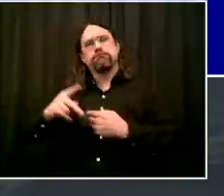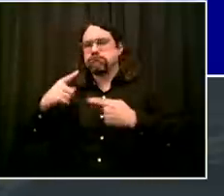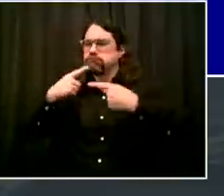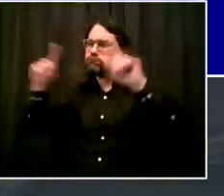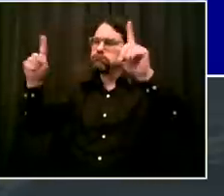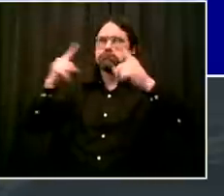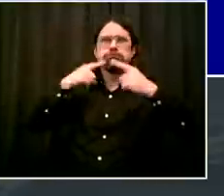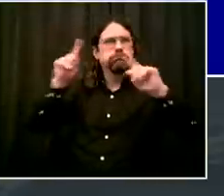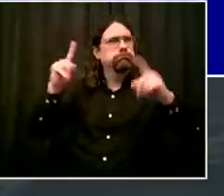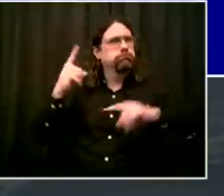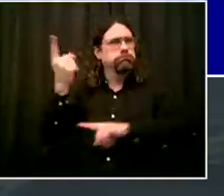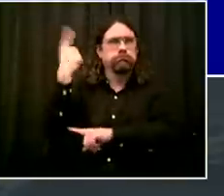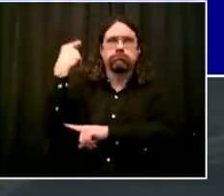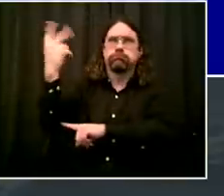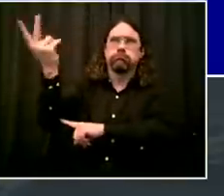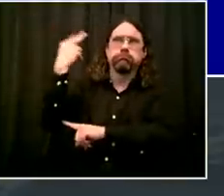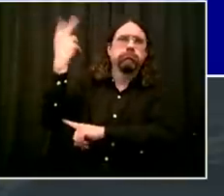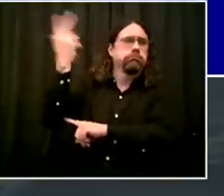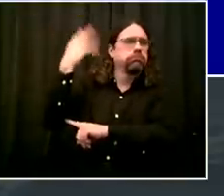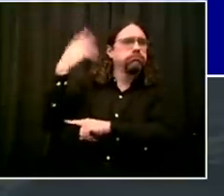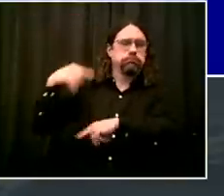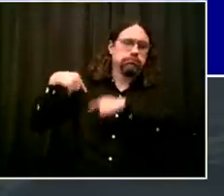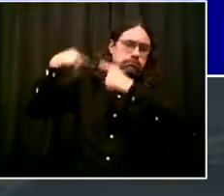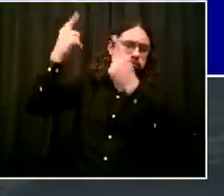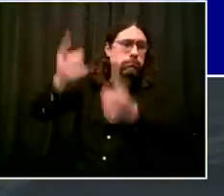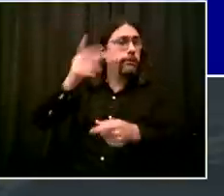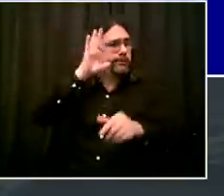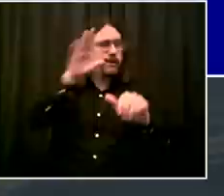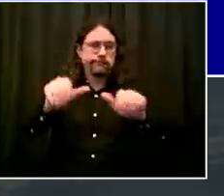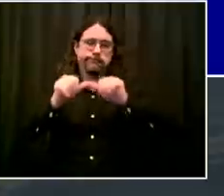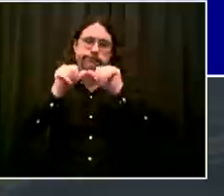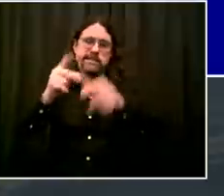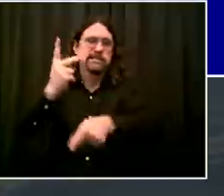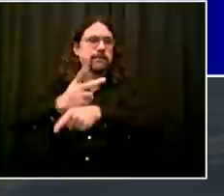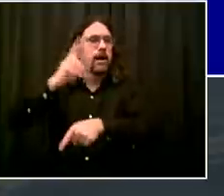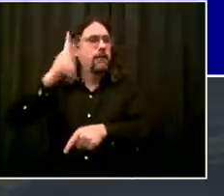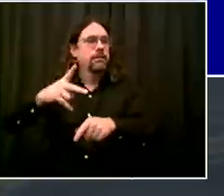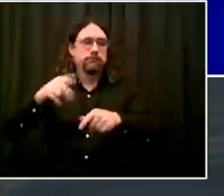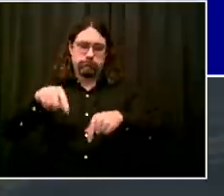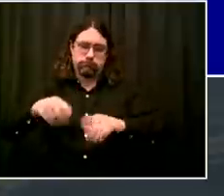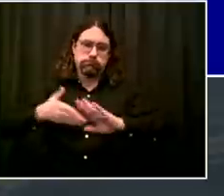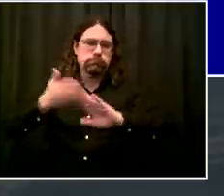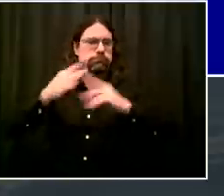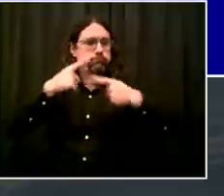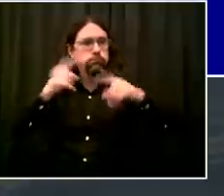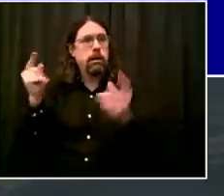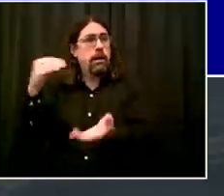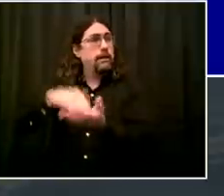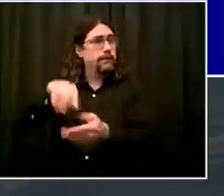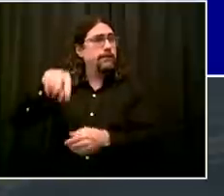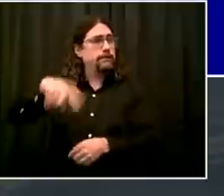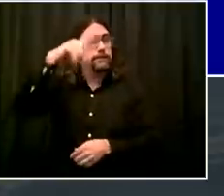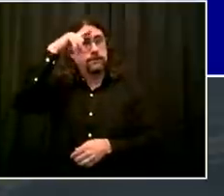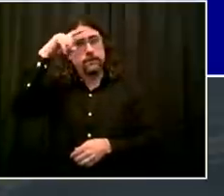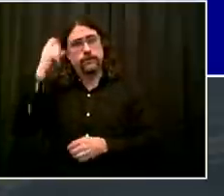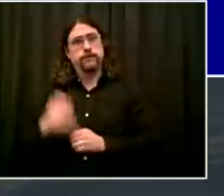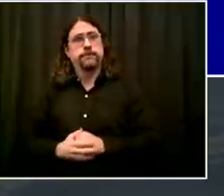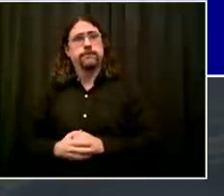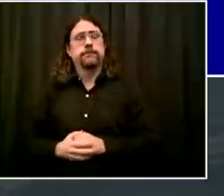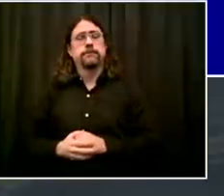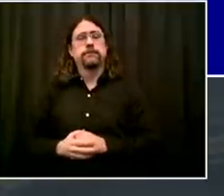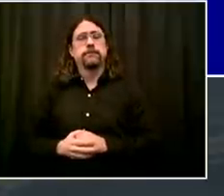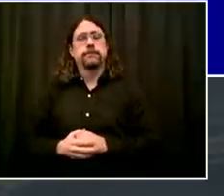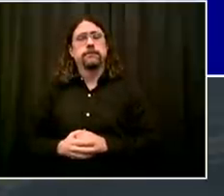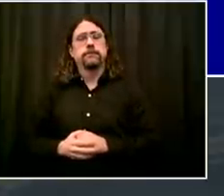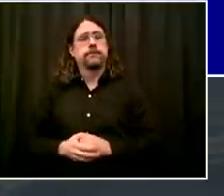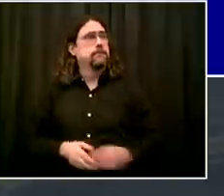Okay. Now, let's talk about a really important effort that's been gone